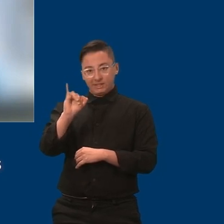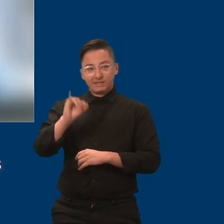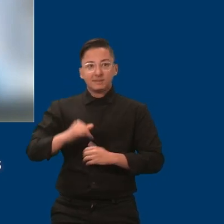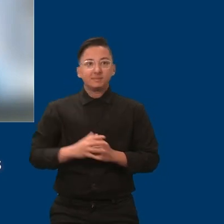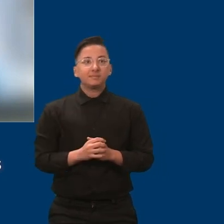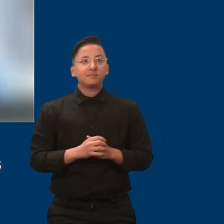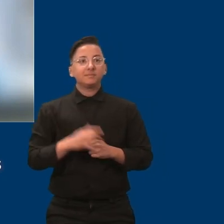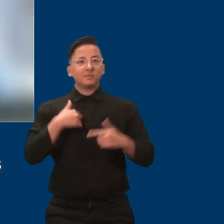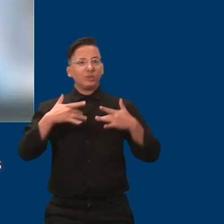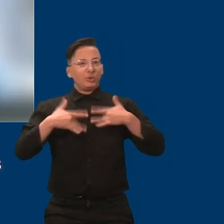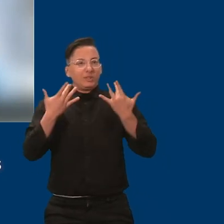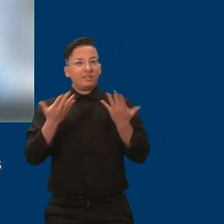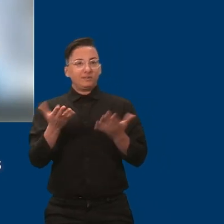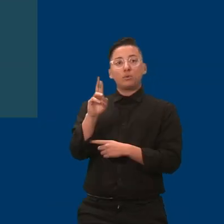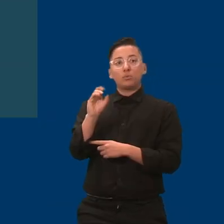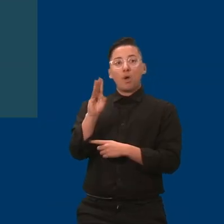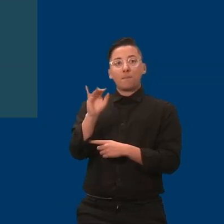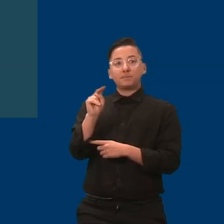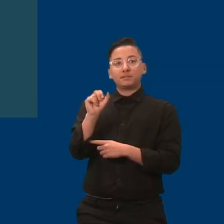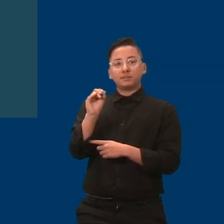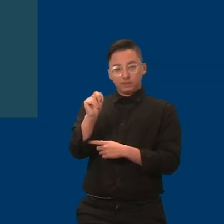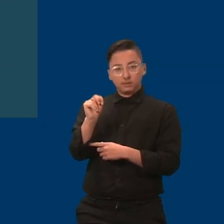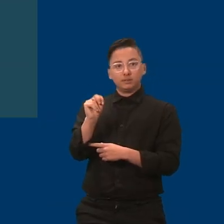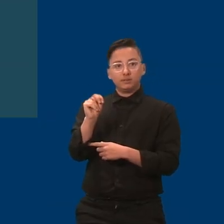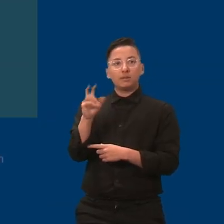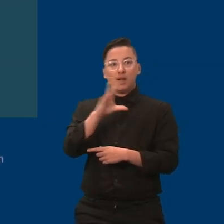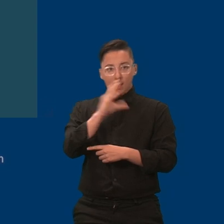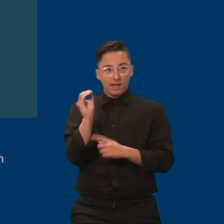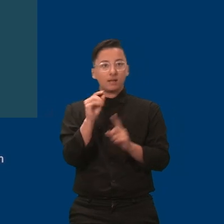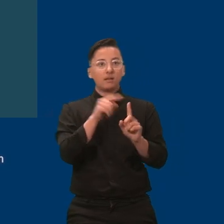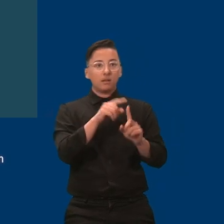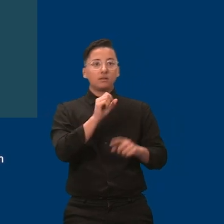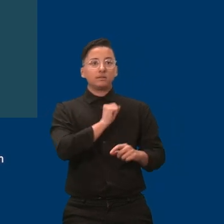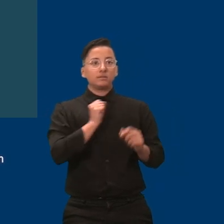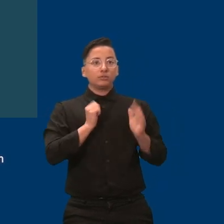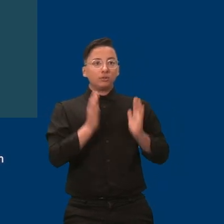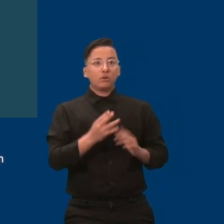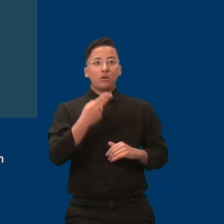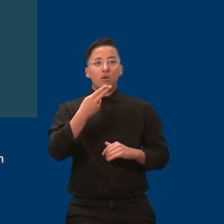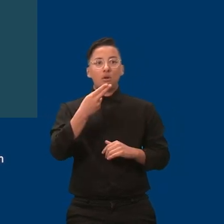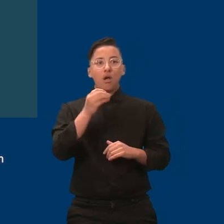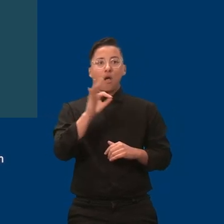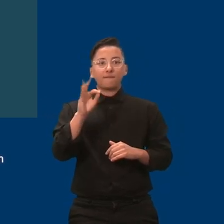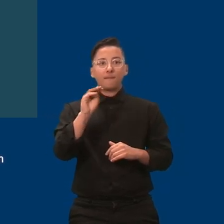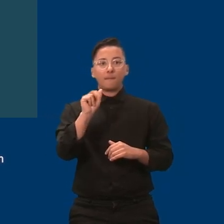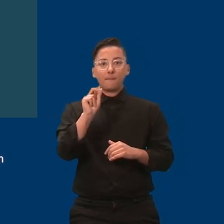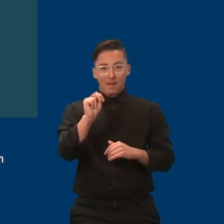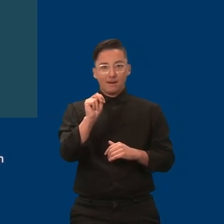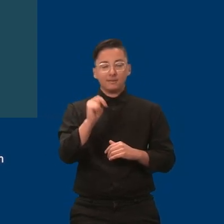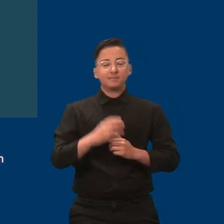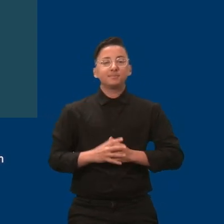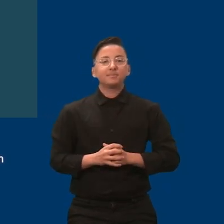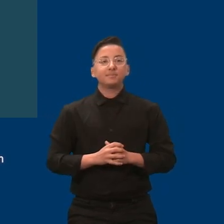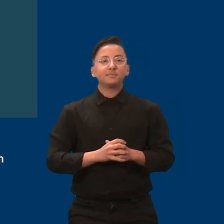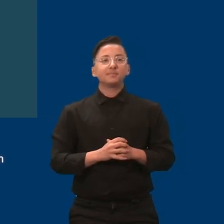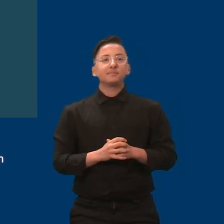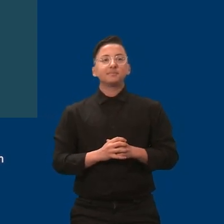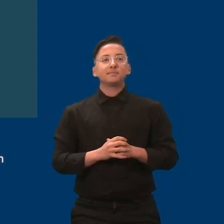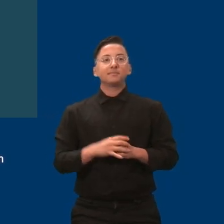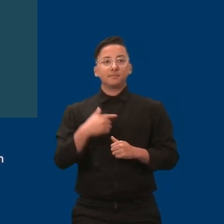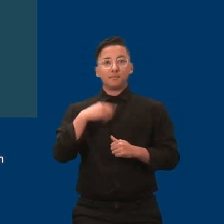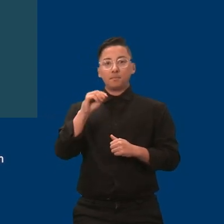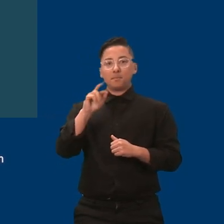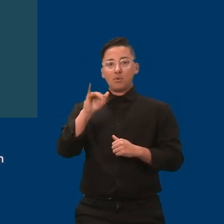of Minnesota Morris, where I teach. My name is Mary Hoff. I'm a white woman with dark brown hair. I'm wearing a slate blue